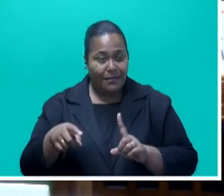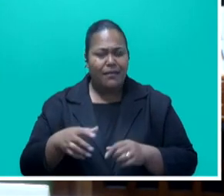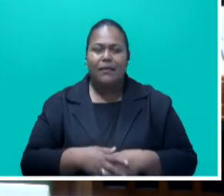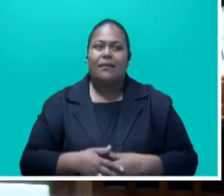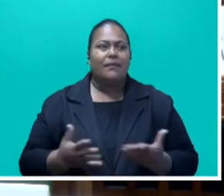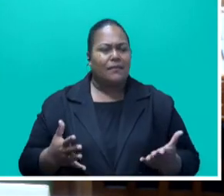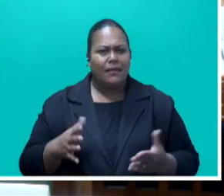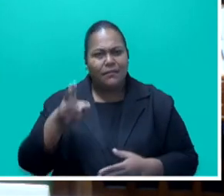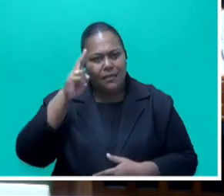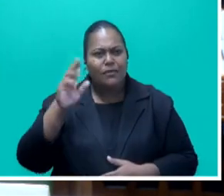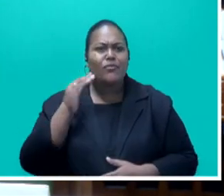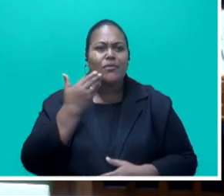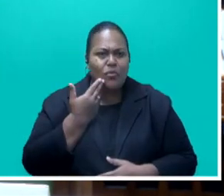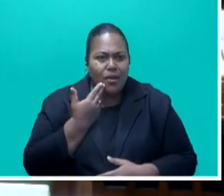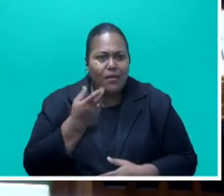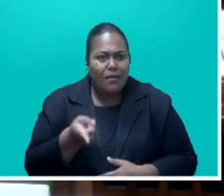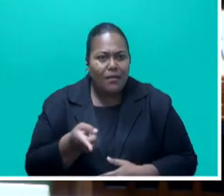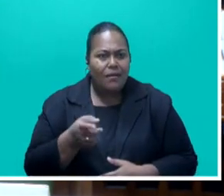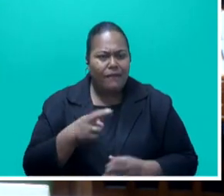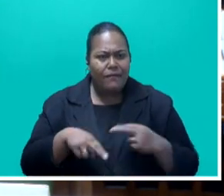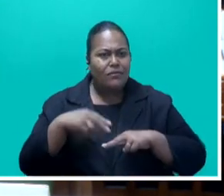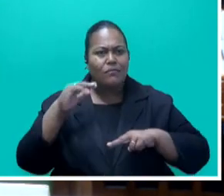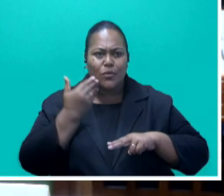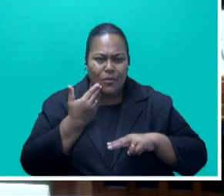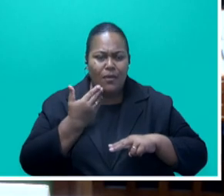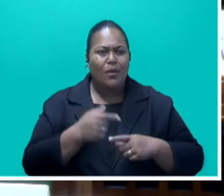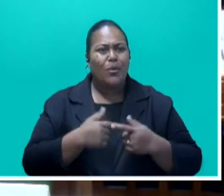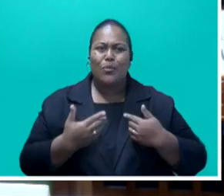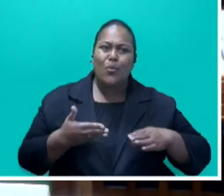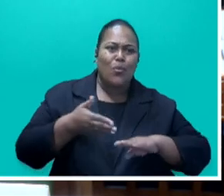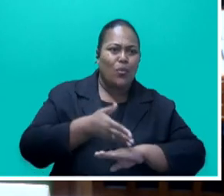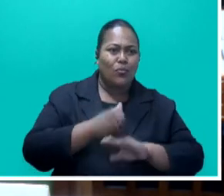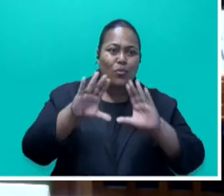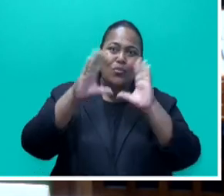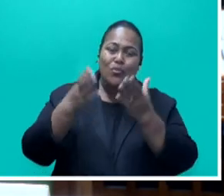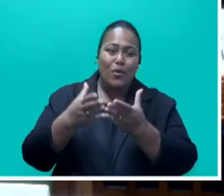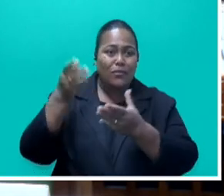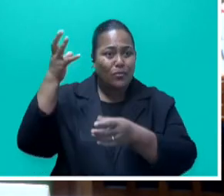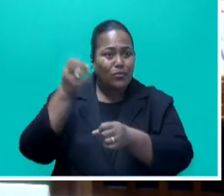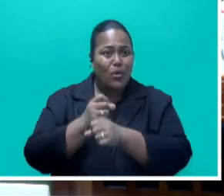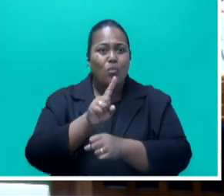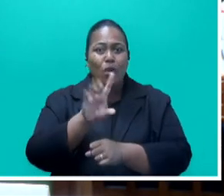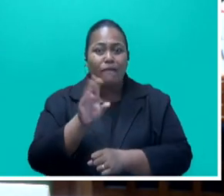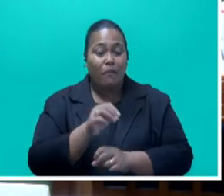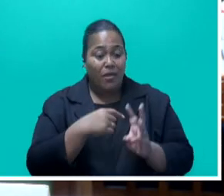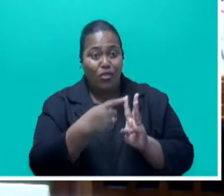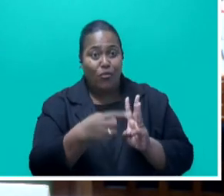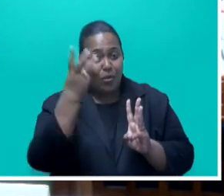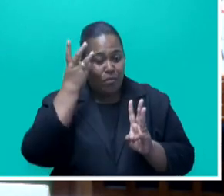national shame. We have higher than the average of the world average, which is one out of three women.